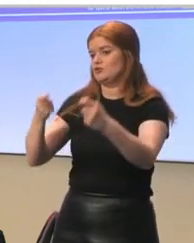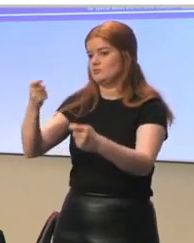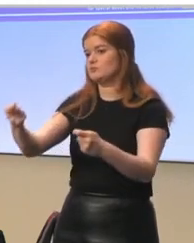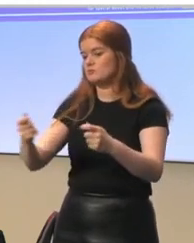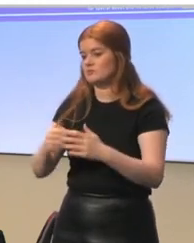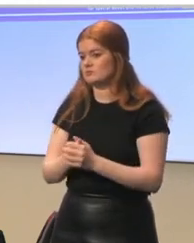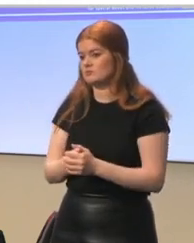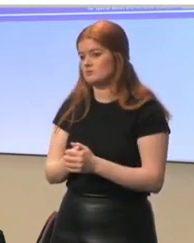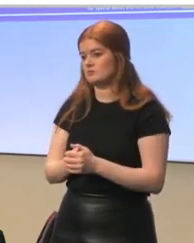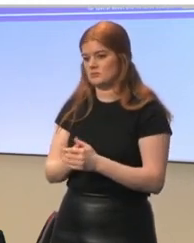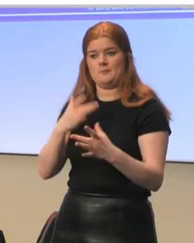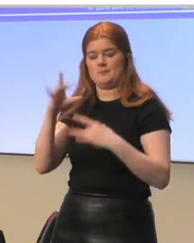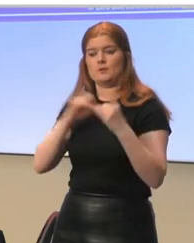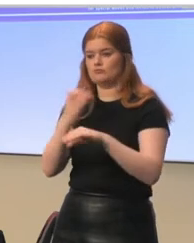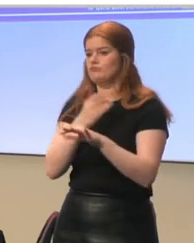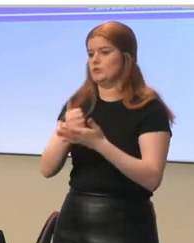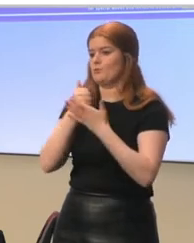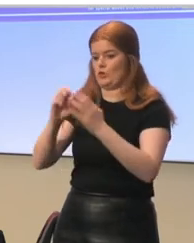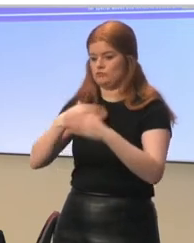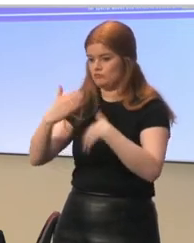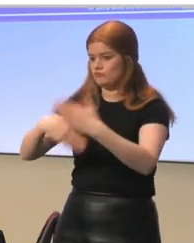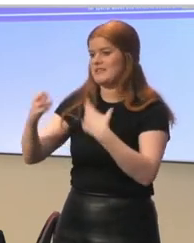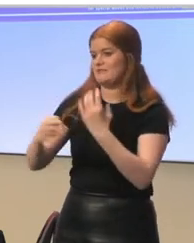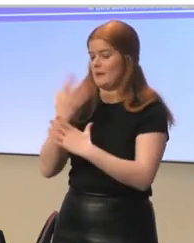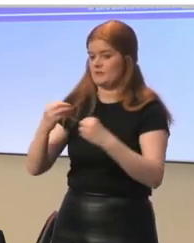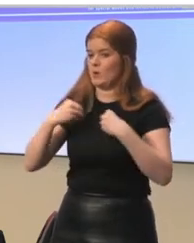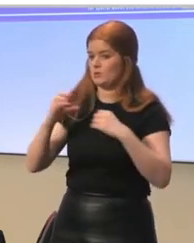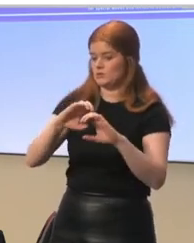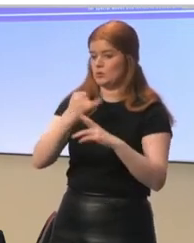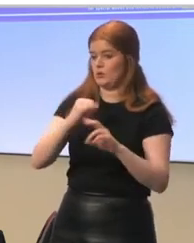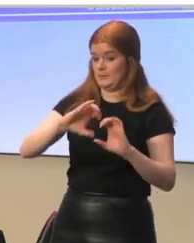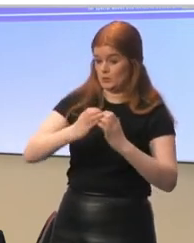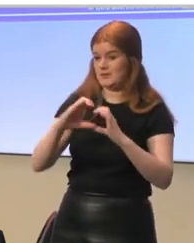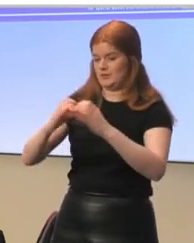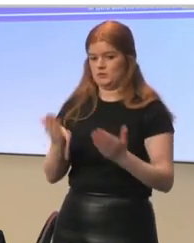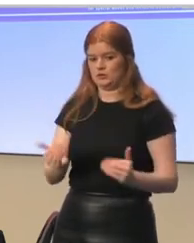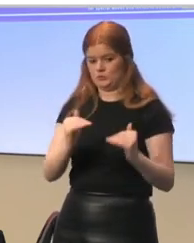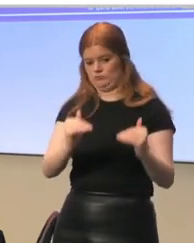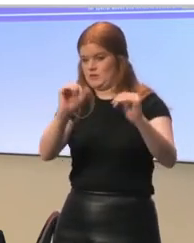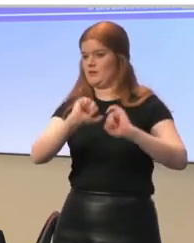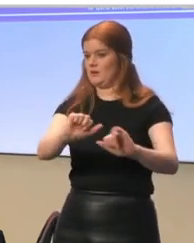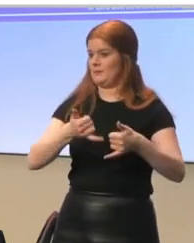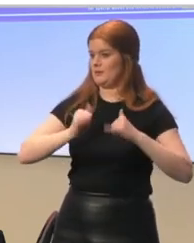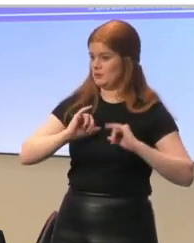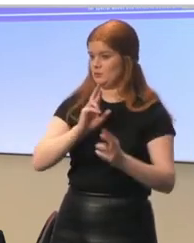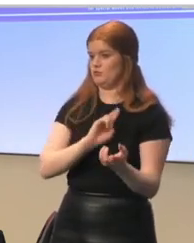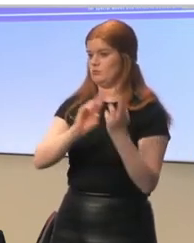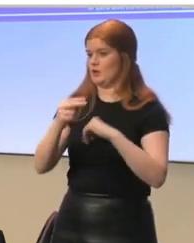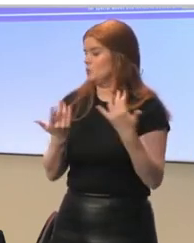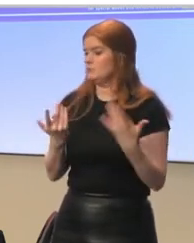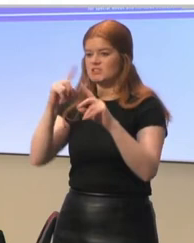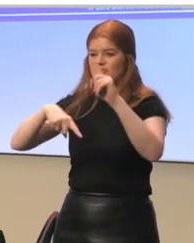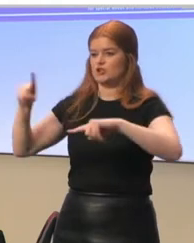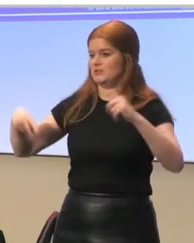And that should support the ongoing development of school communities to increase their capacities to respond to diversity.